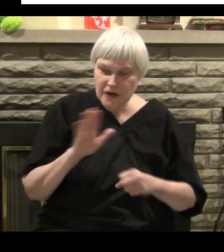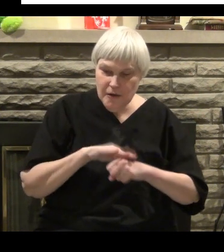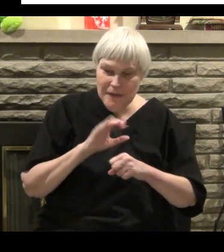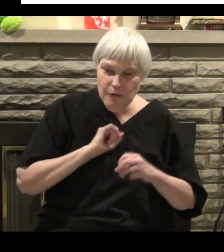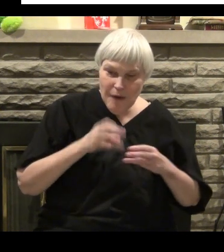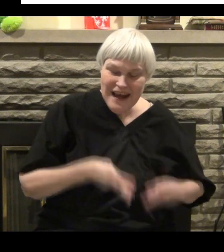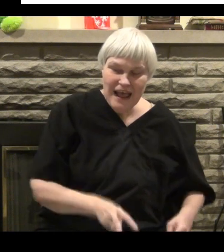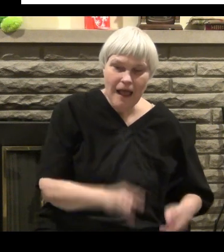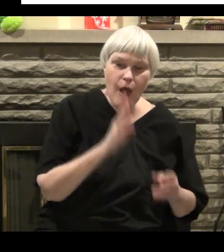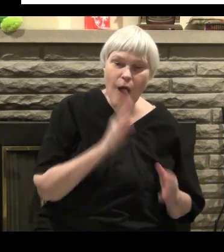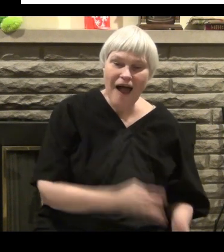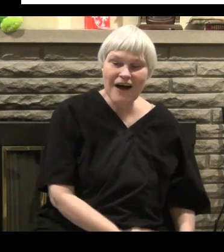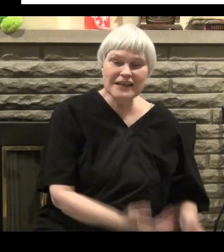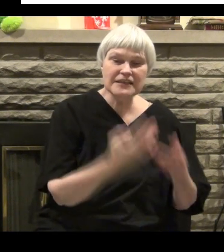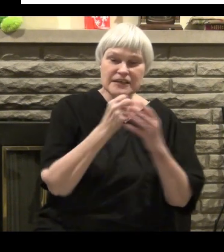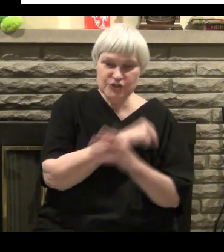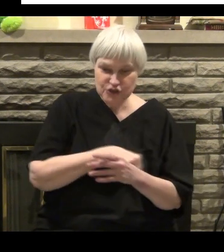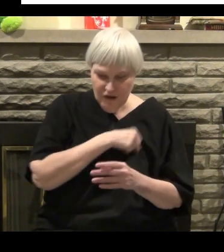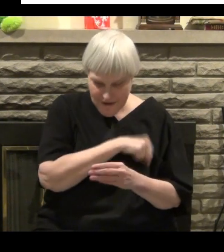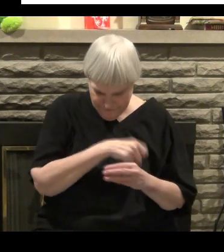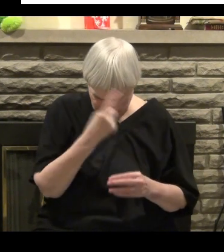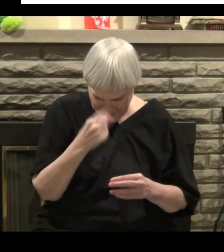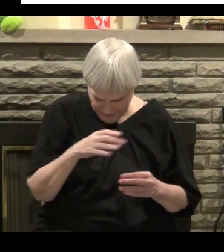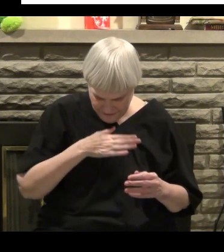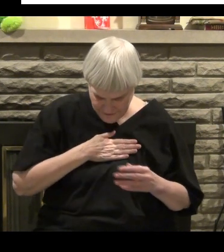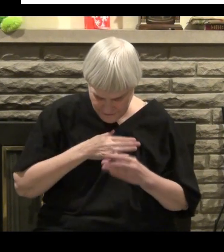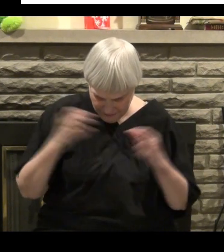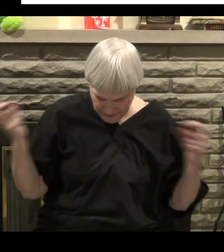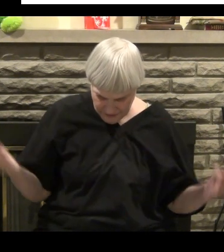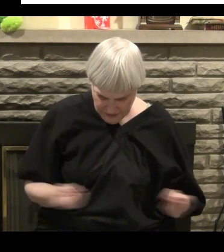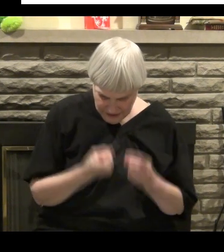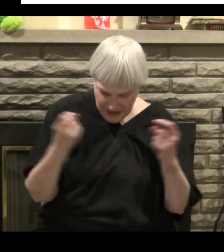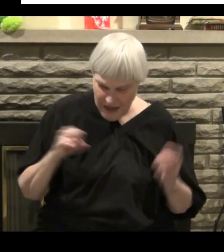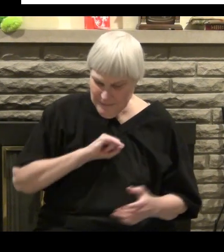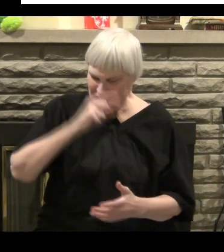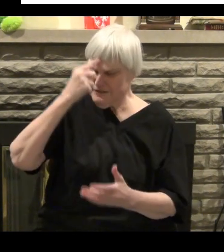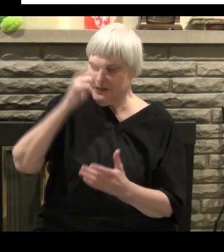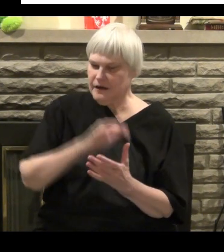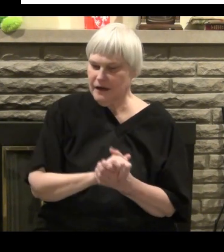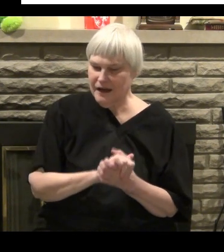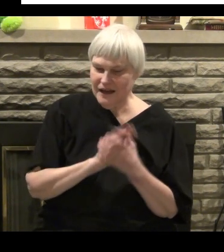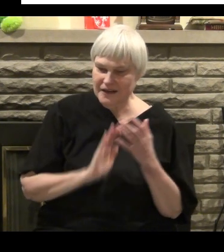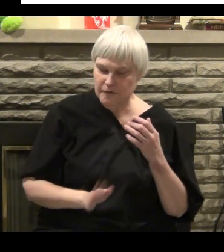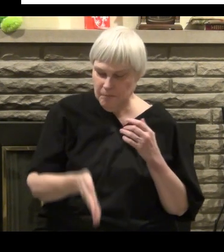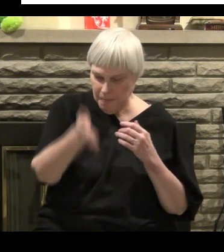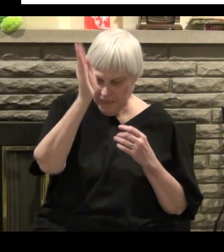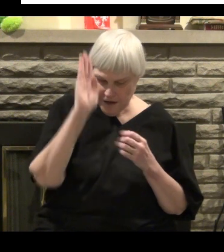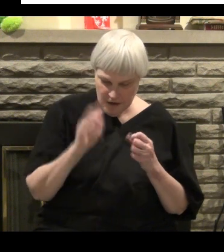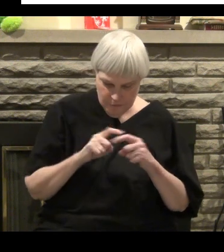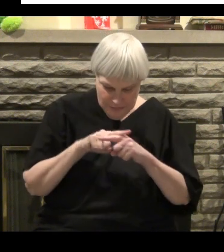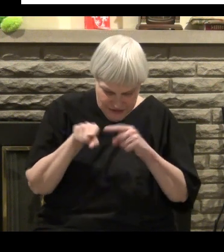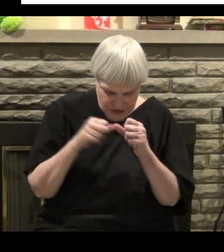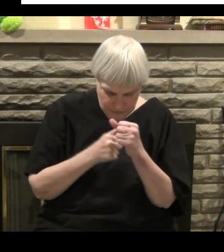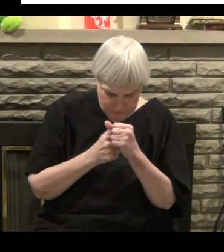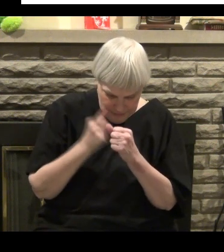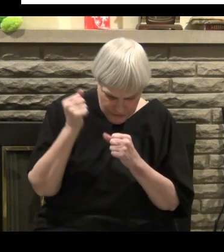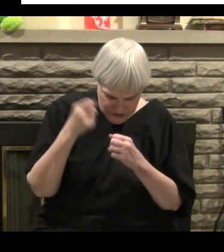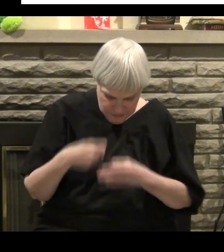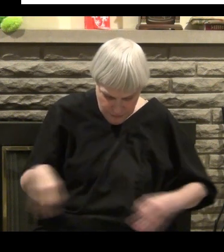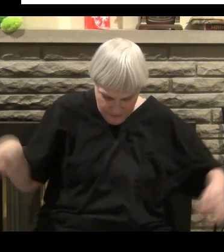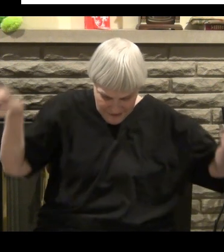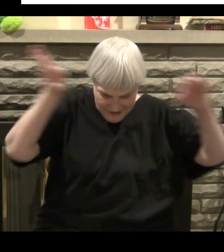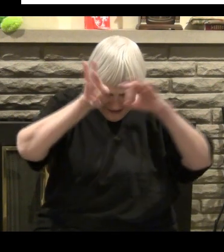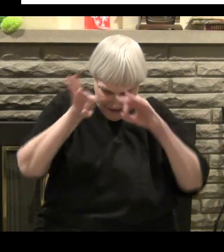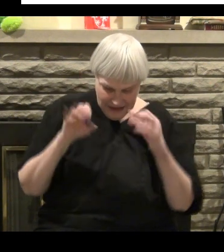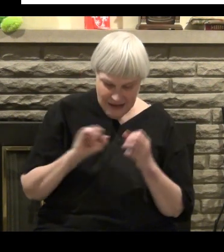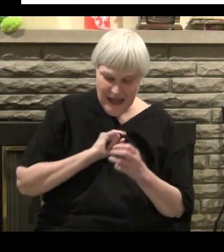I was saved but I did not know it. I knew I was lost on my way to hell and I was truly sorry for the sins I had committed.